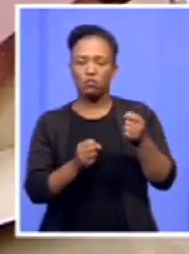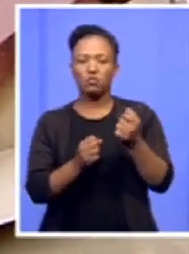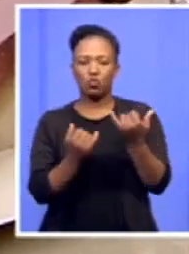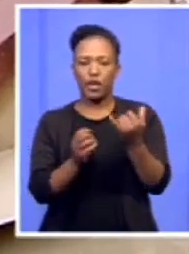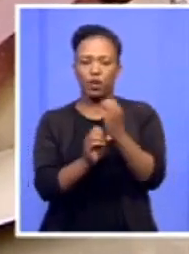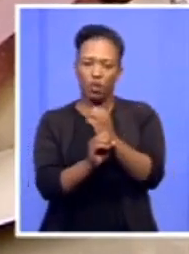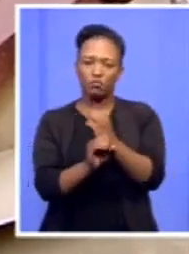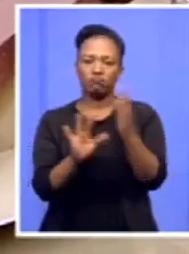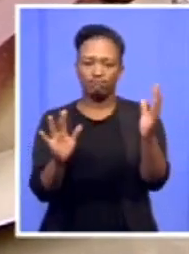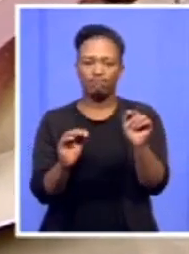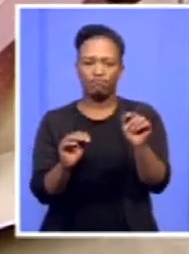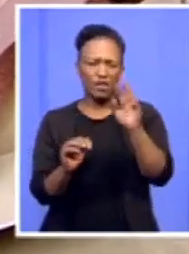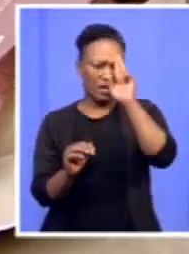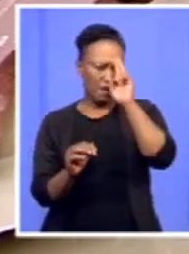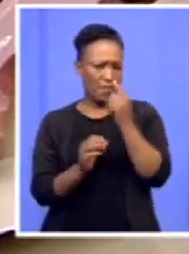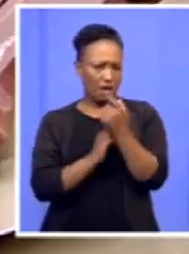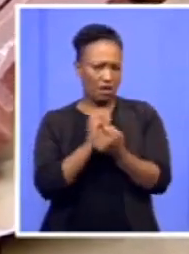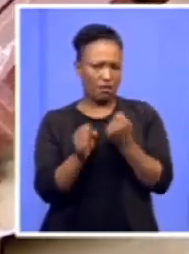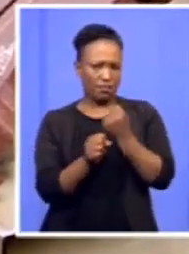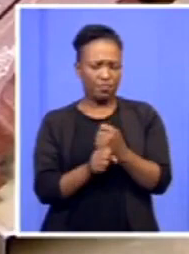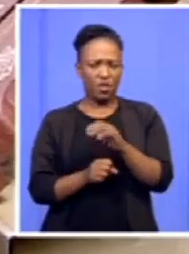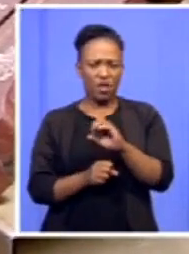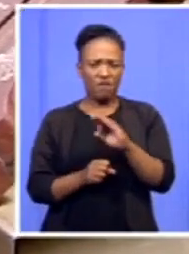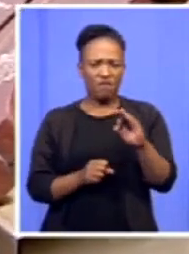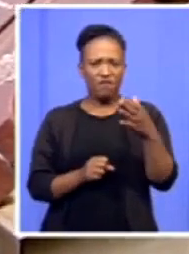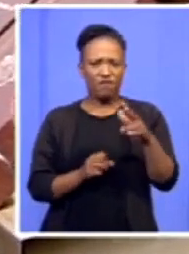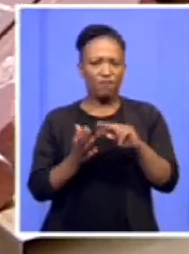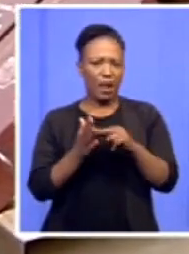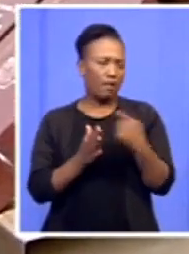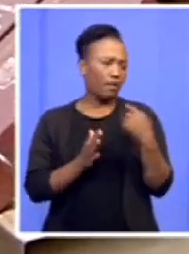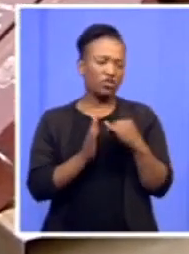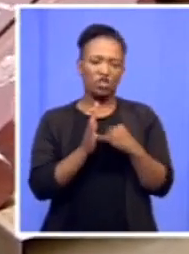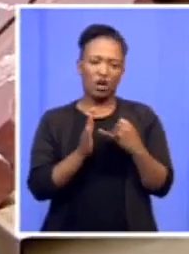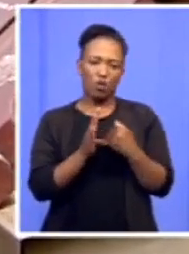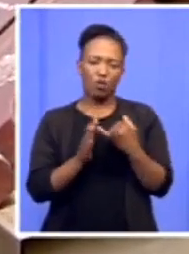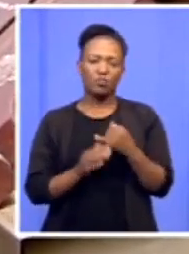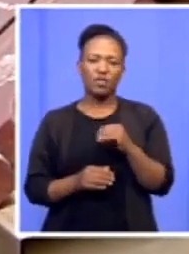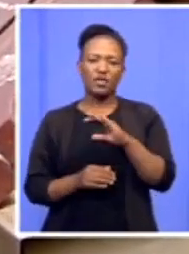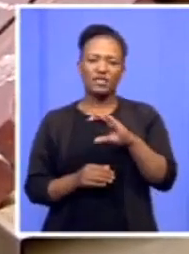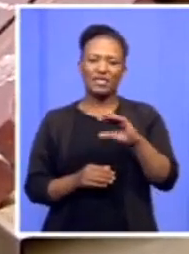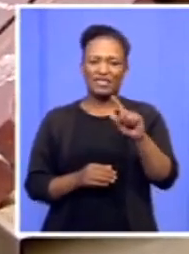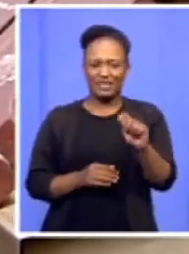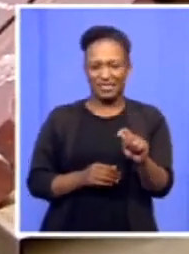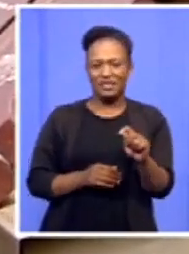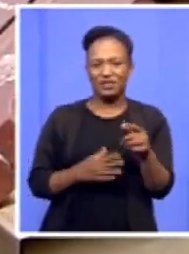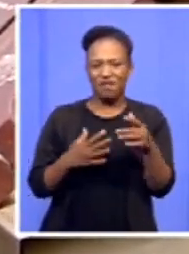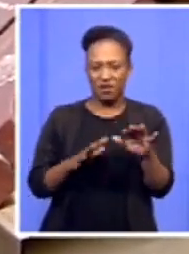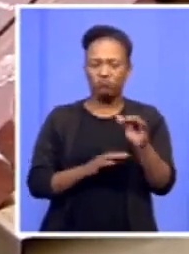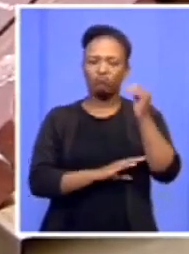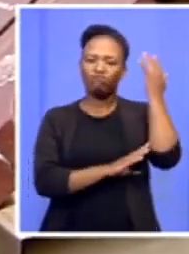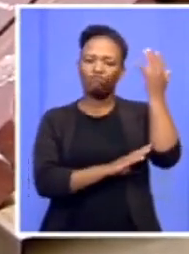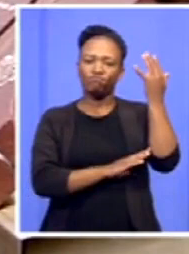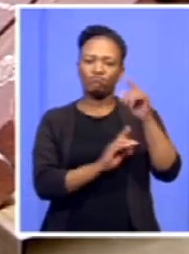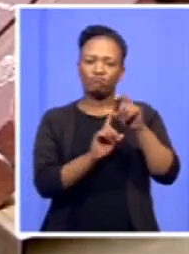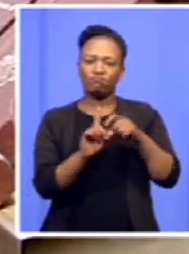EFF had its cleanup in January, the CCT had actually deliberated and said that it would be focusing on